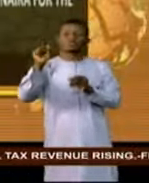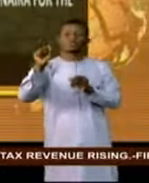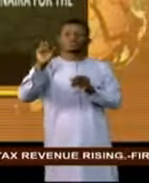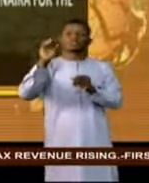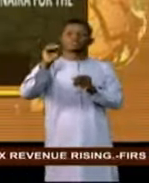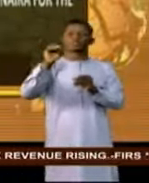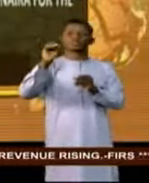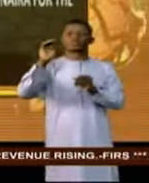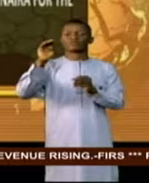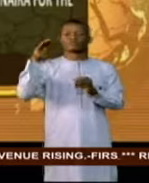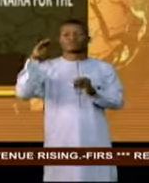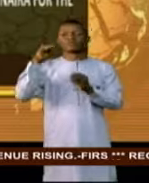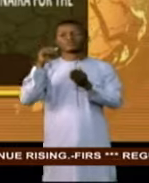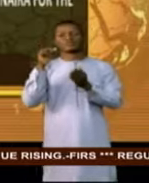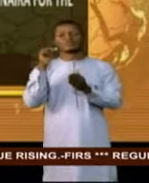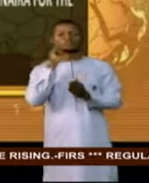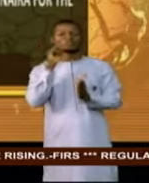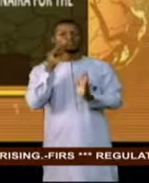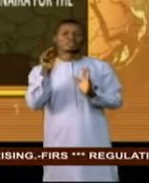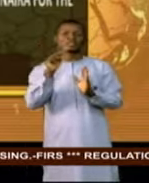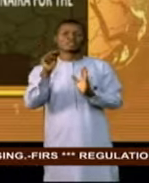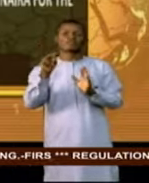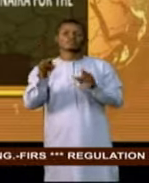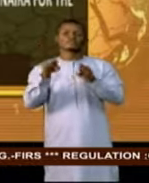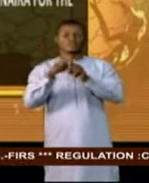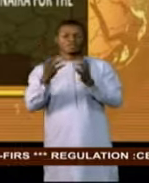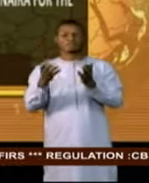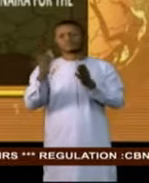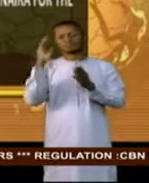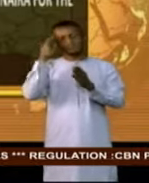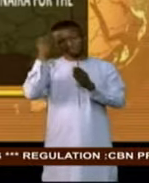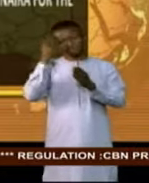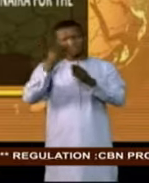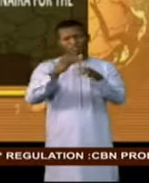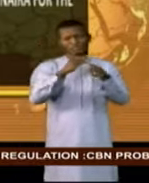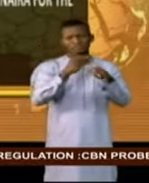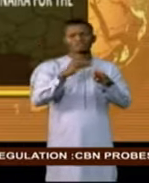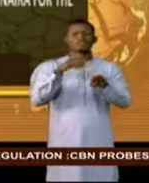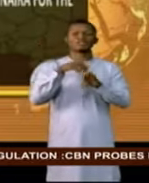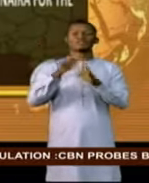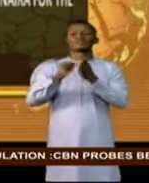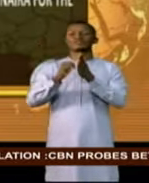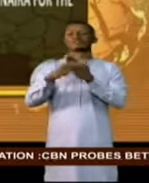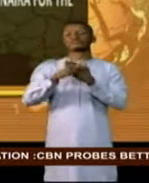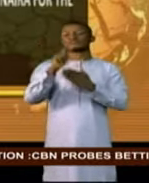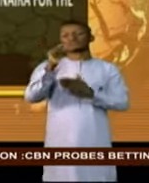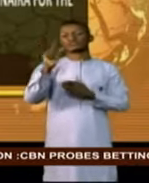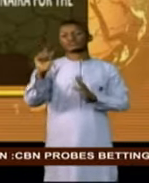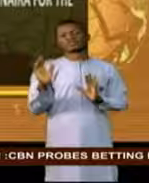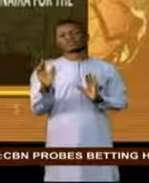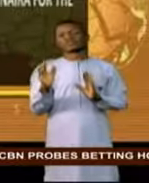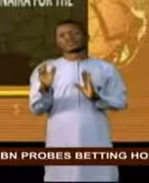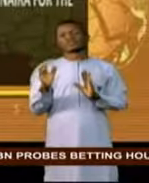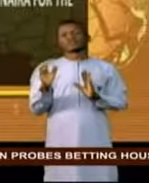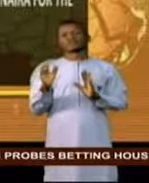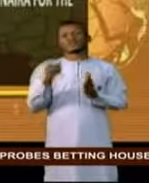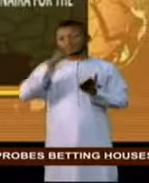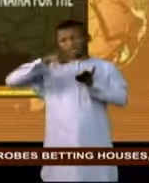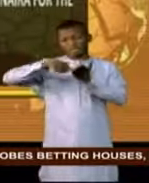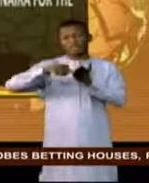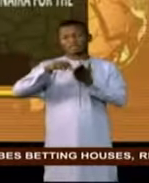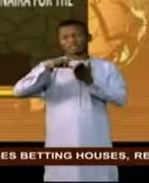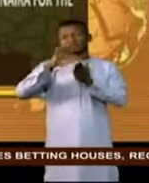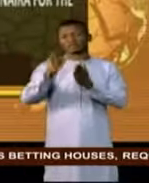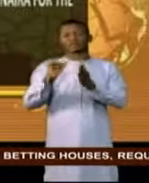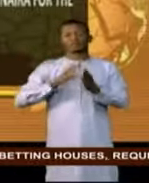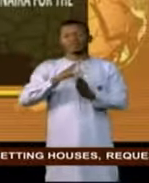naira as federation allocation for the month of August 2020. The communique issued by the committee at